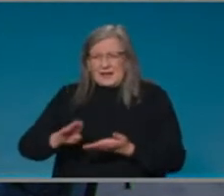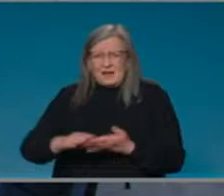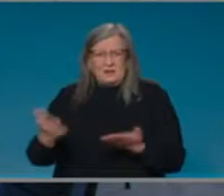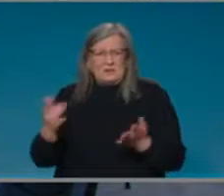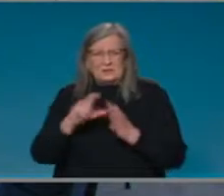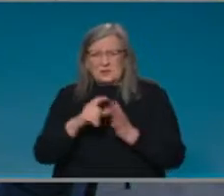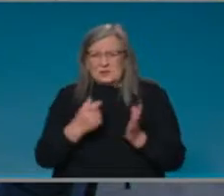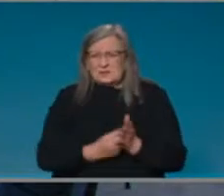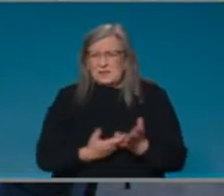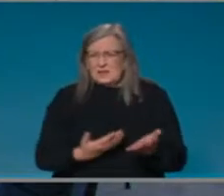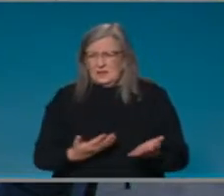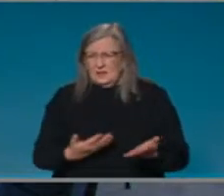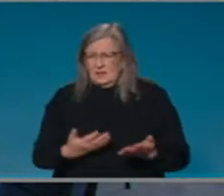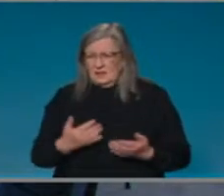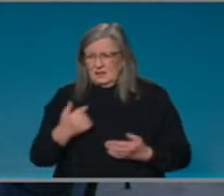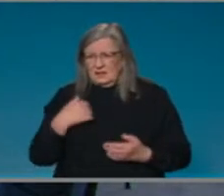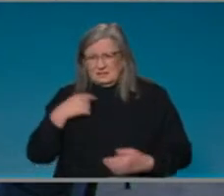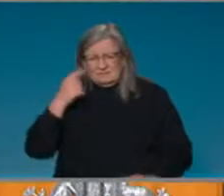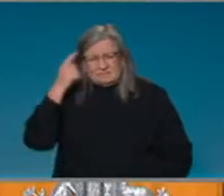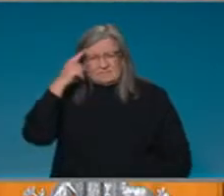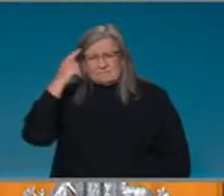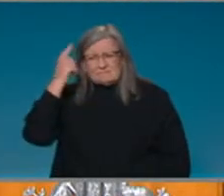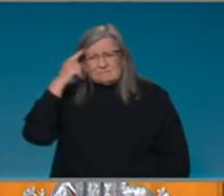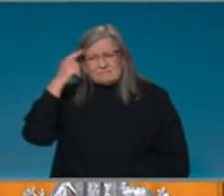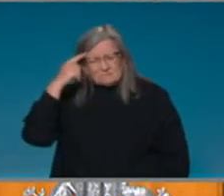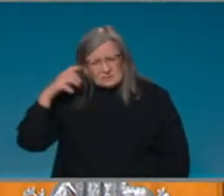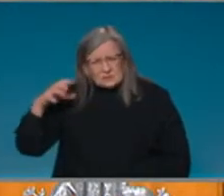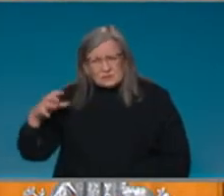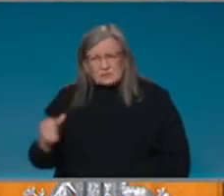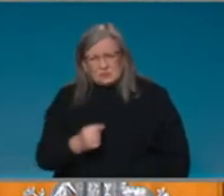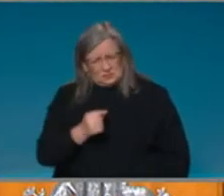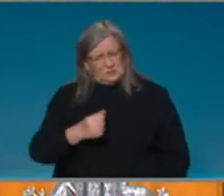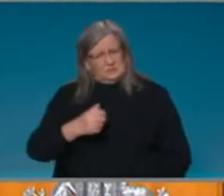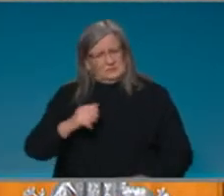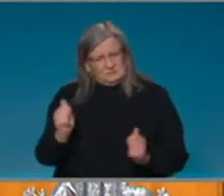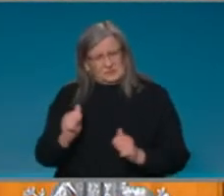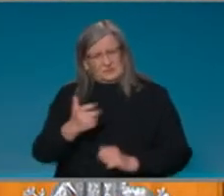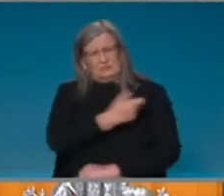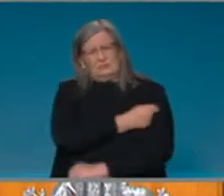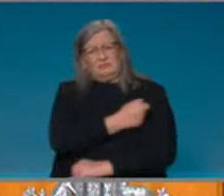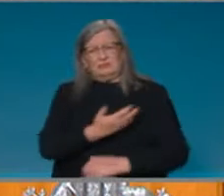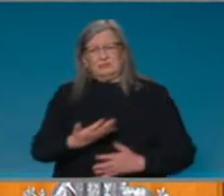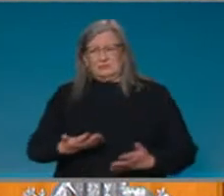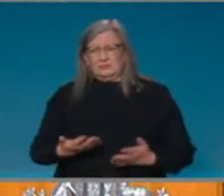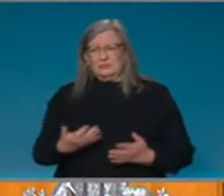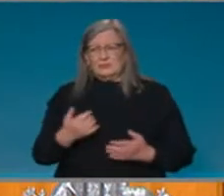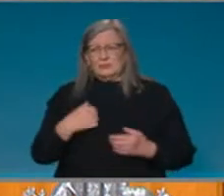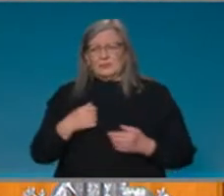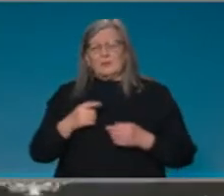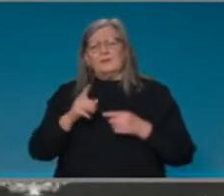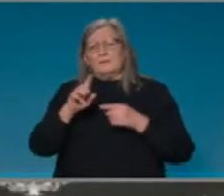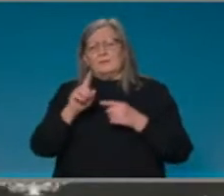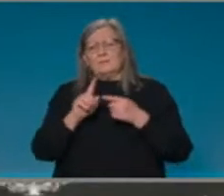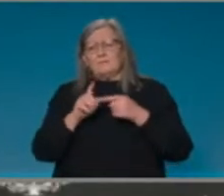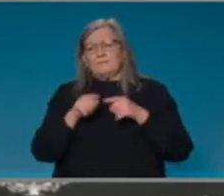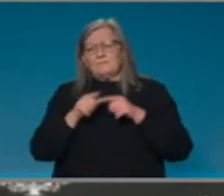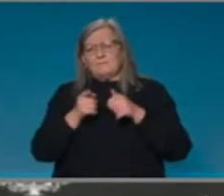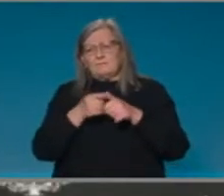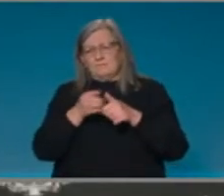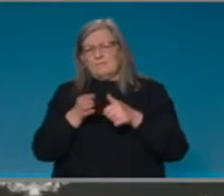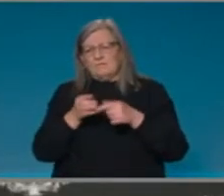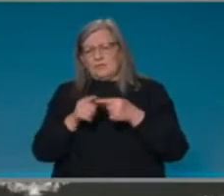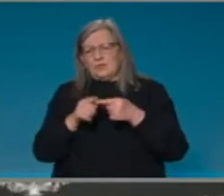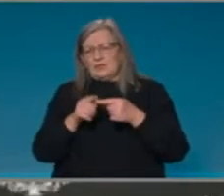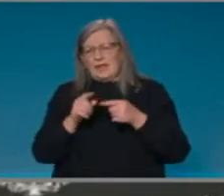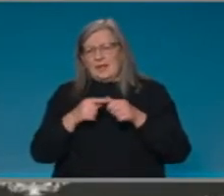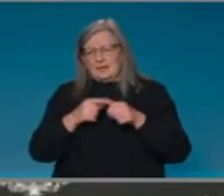to be eminent common sense? So just in terms of Crown, um, we are not mandating, other than in the, uh,